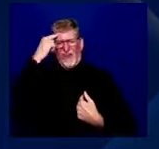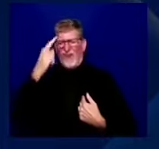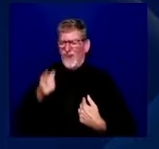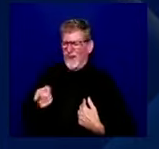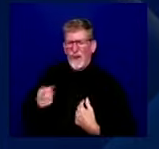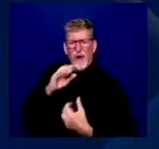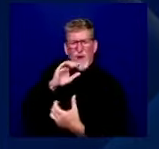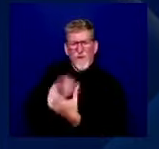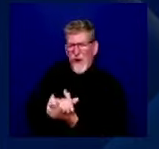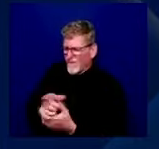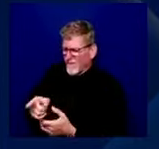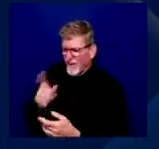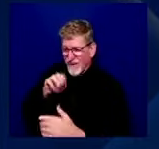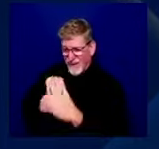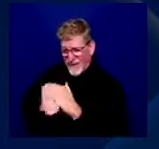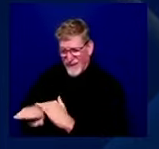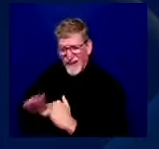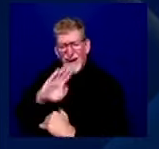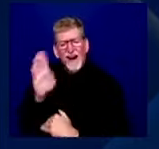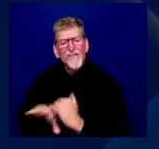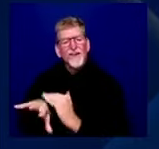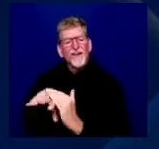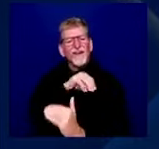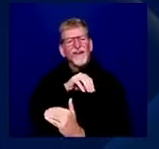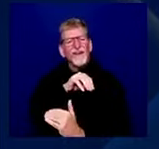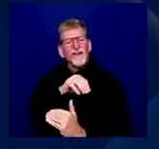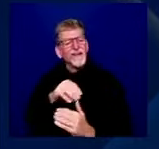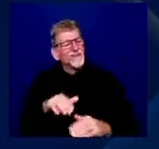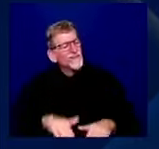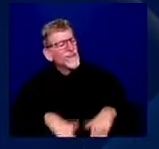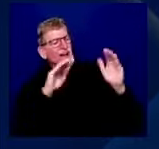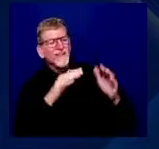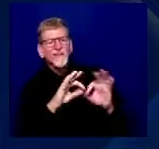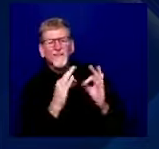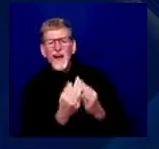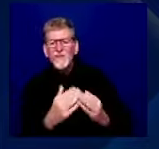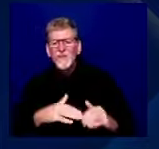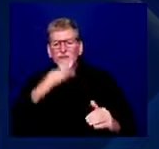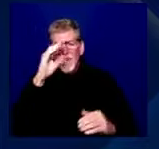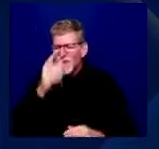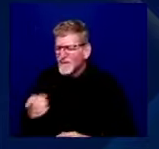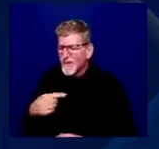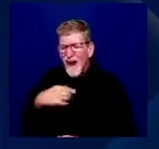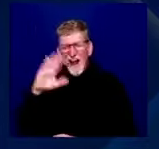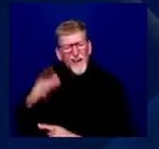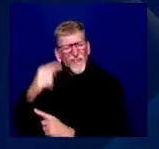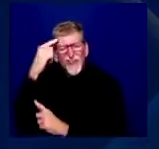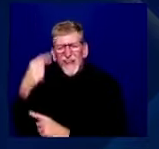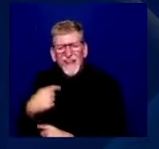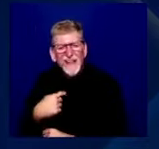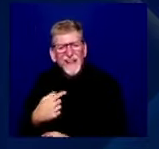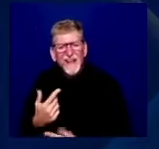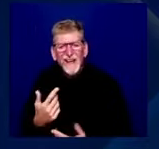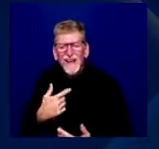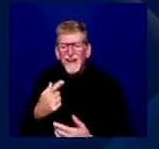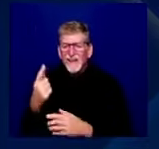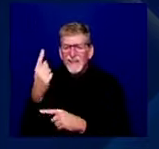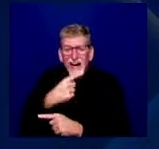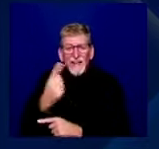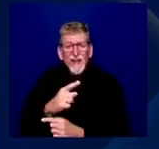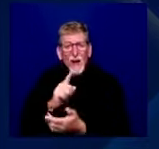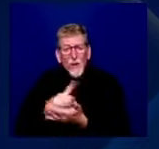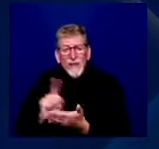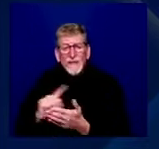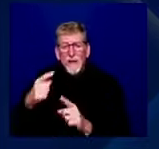But as the days turned into weeks and the weeks turned into months, I began to hear stories of other women with horrific birthing